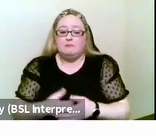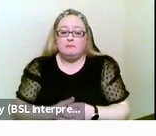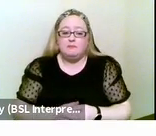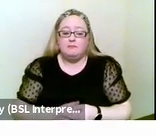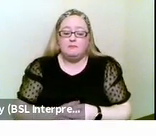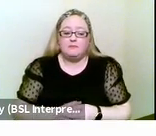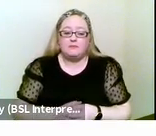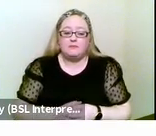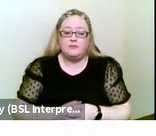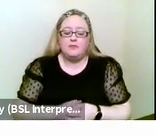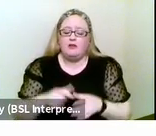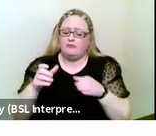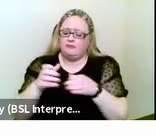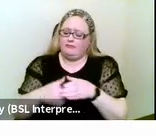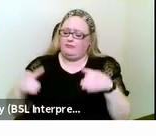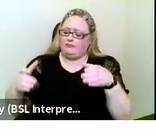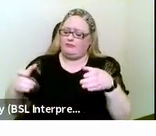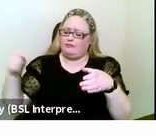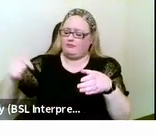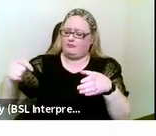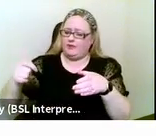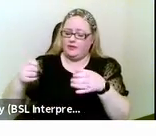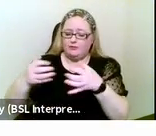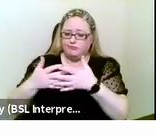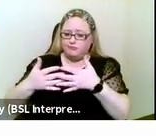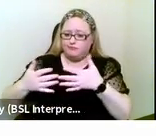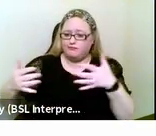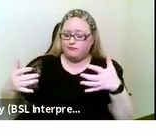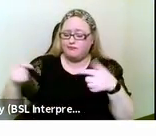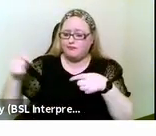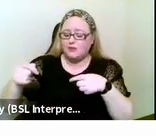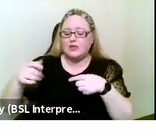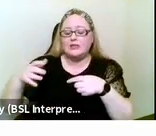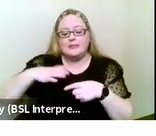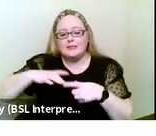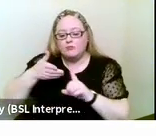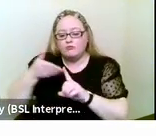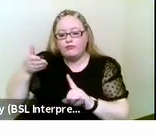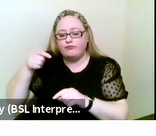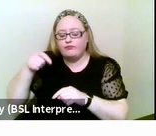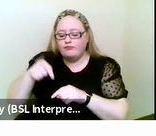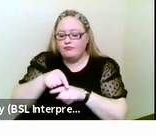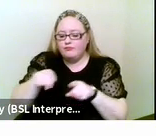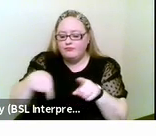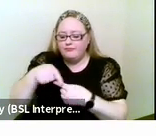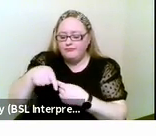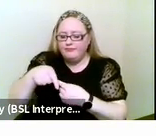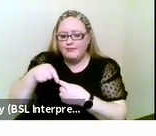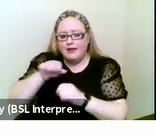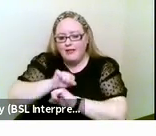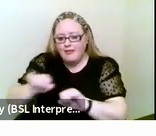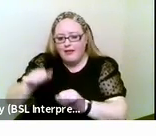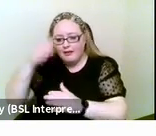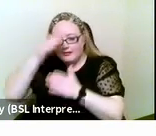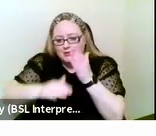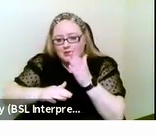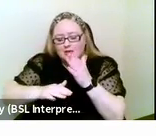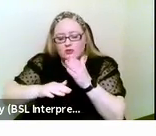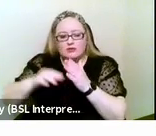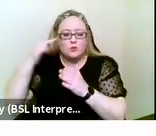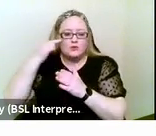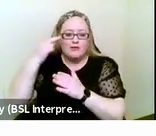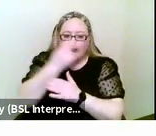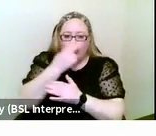and because it's a big group what we have to recognize is the experiences of deafblind people and therefore their needs